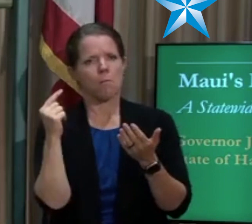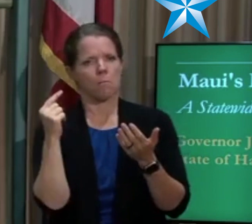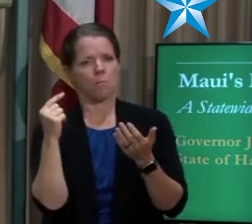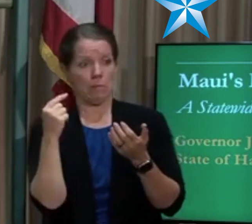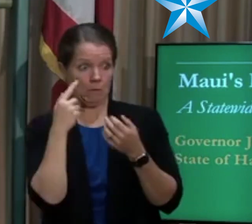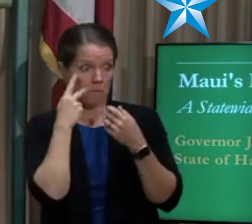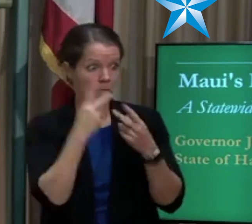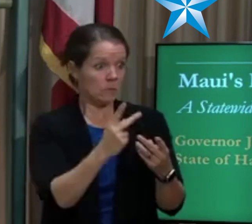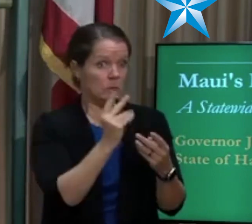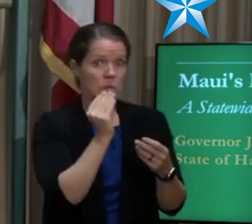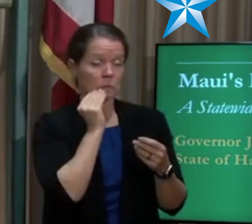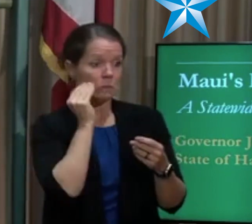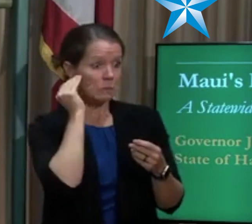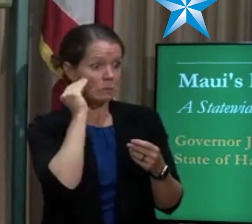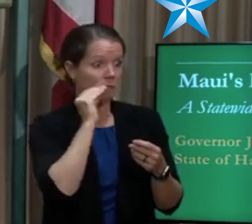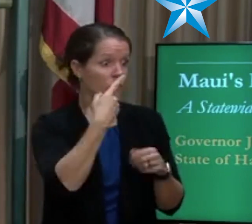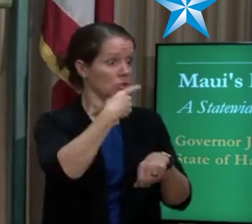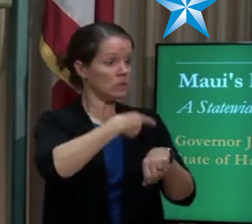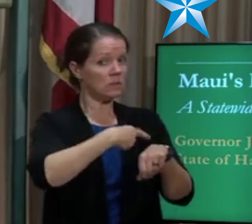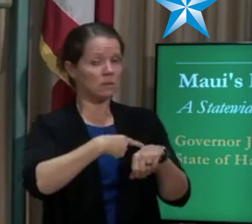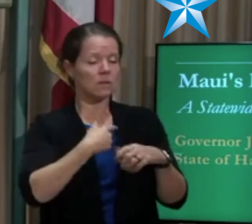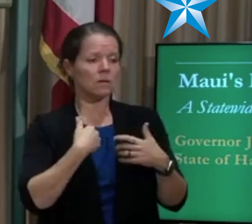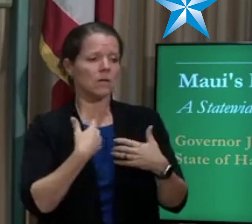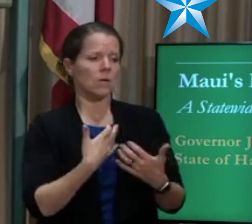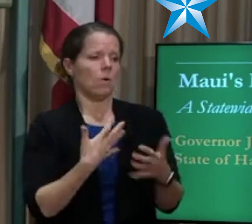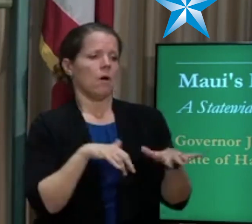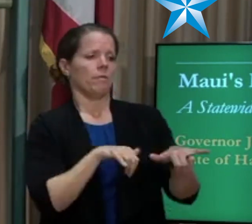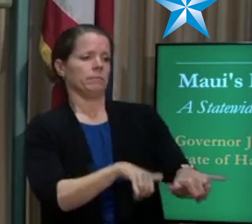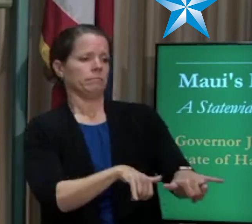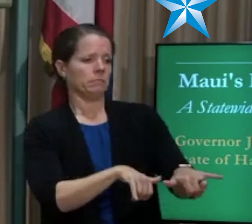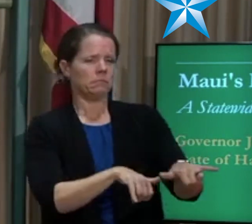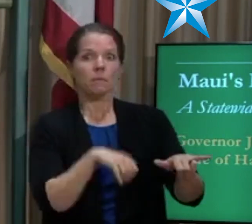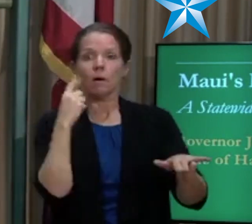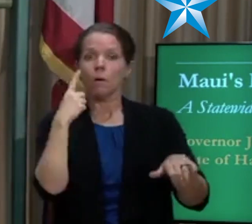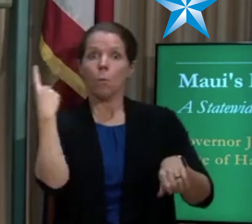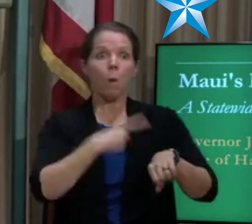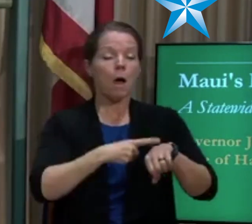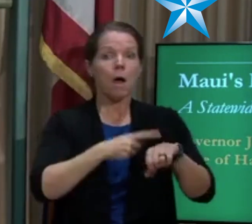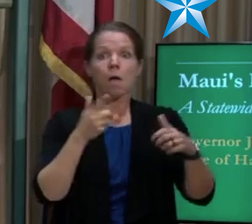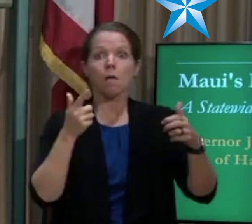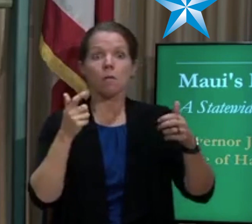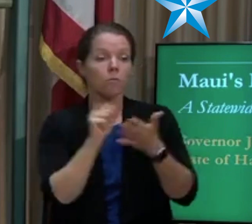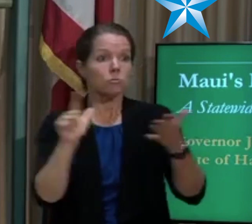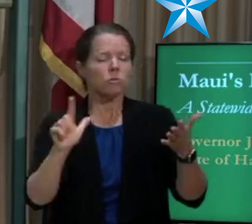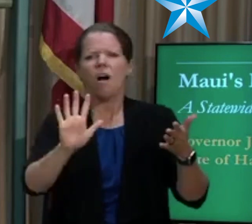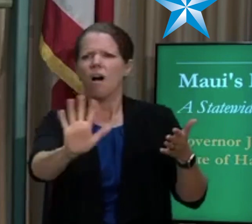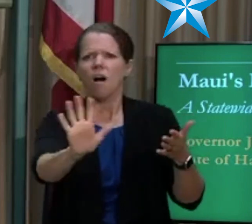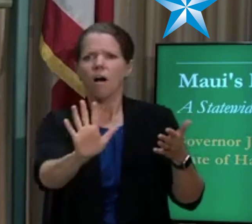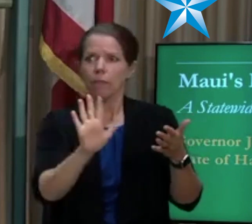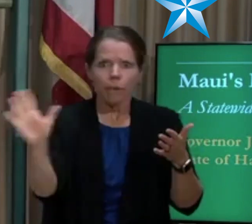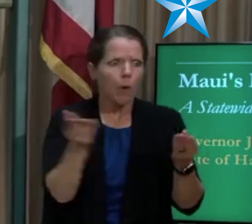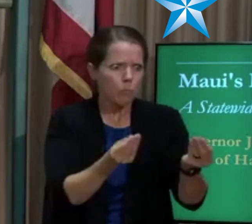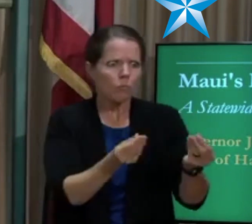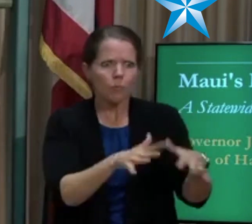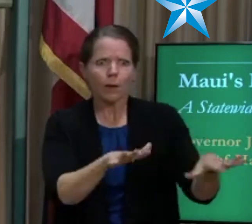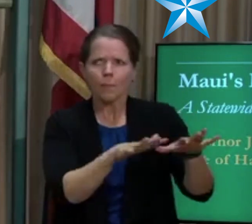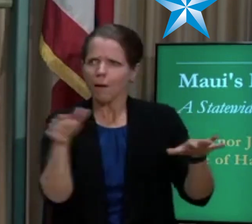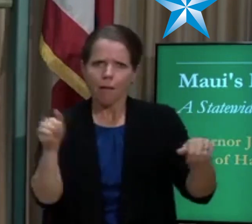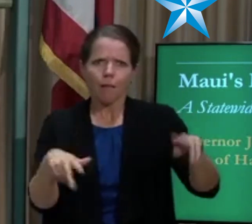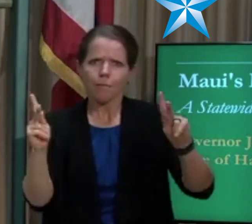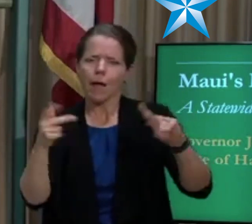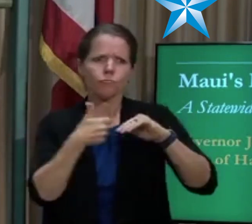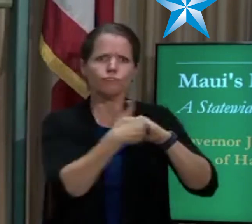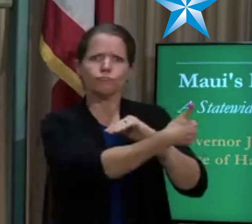first visit. This doesn't mean this will be the last time either, of course, that people will get to get back to their property. It's still their property. But it will then